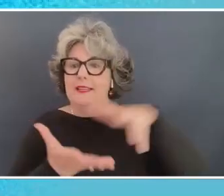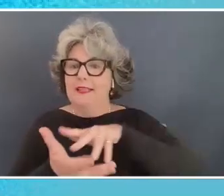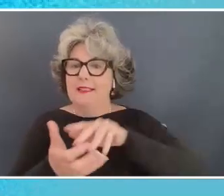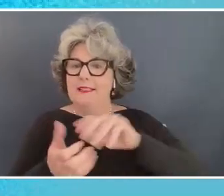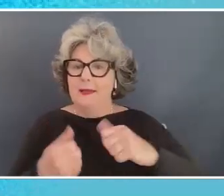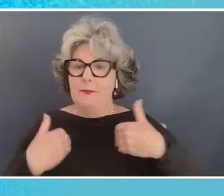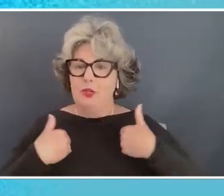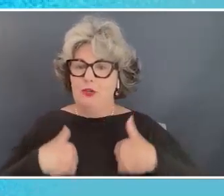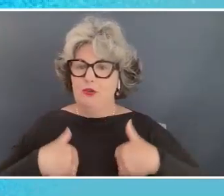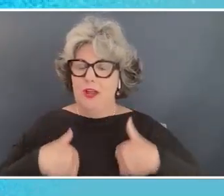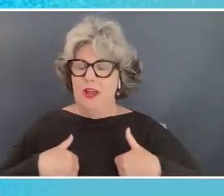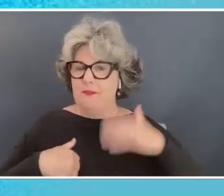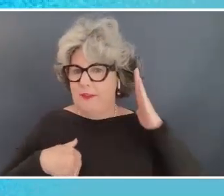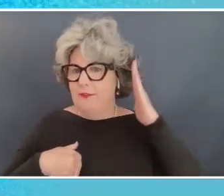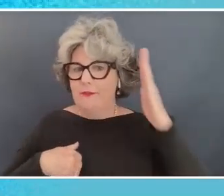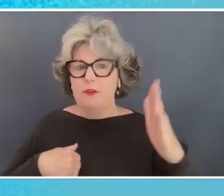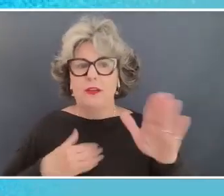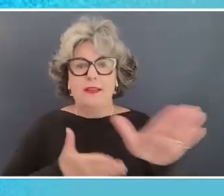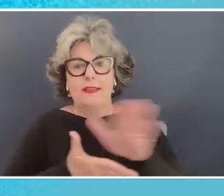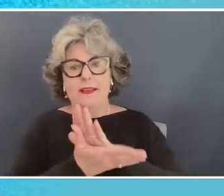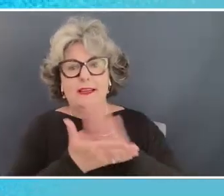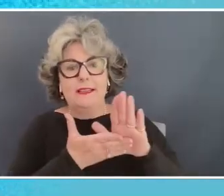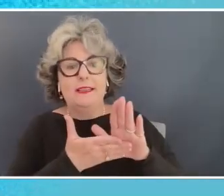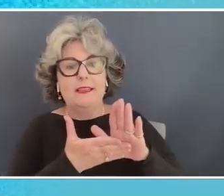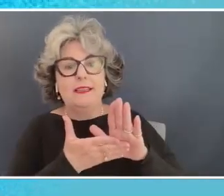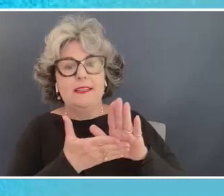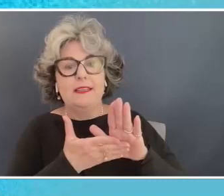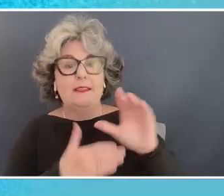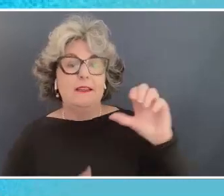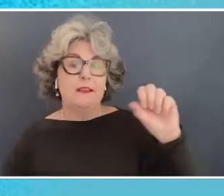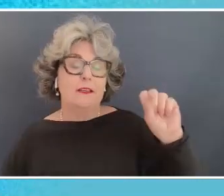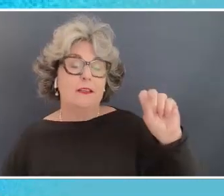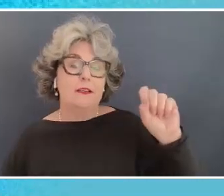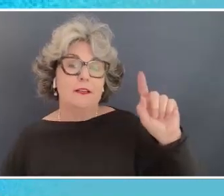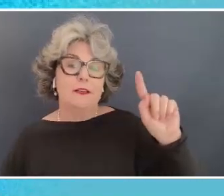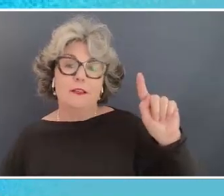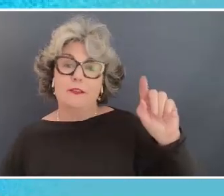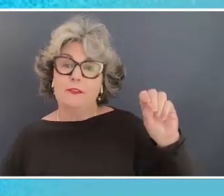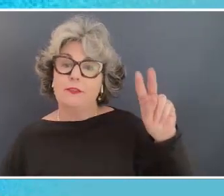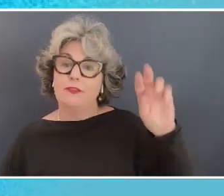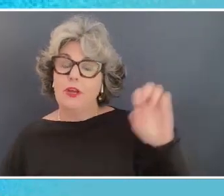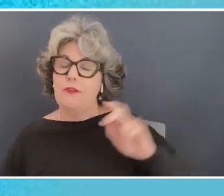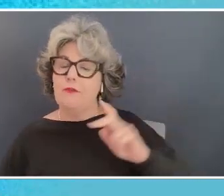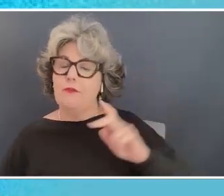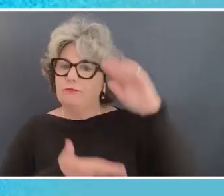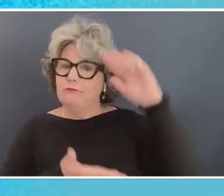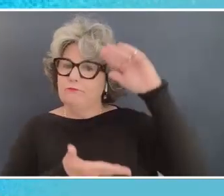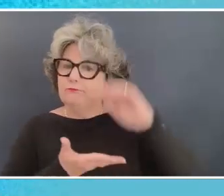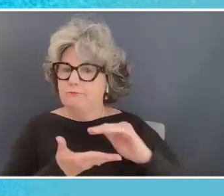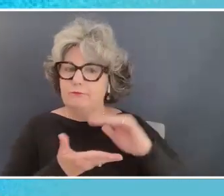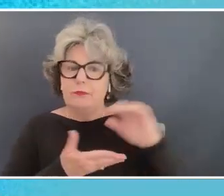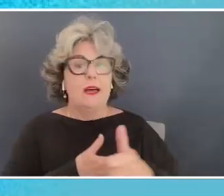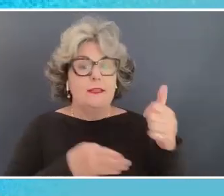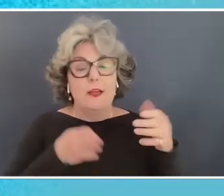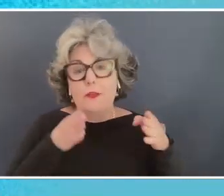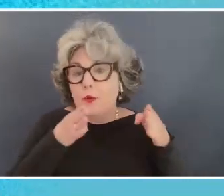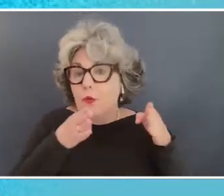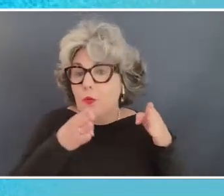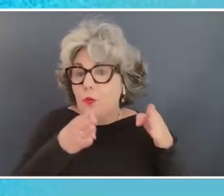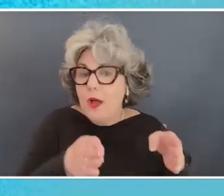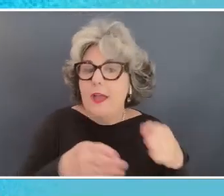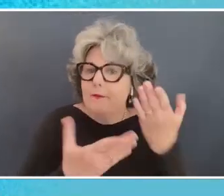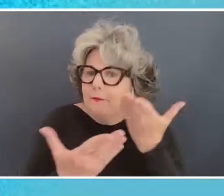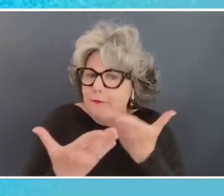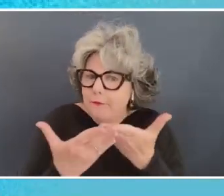term so the clean stove project was really meant to alleviate this problem and give them another mechanism for cooking in a